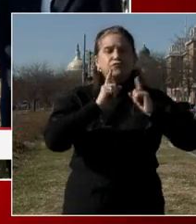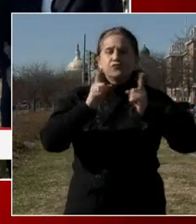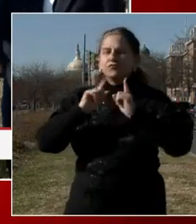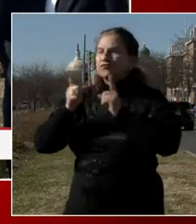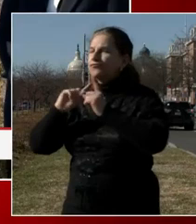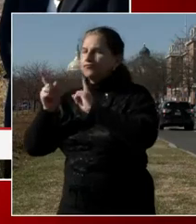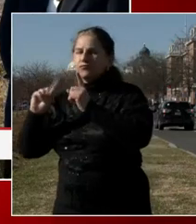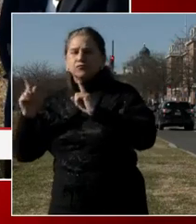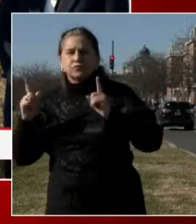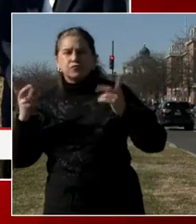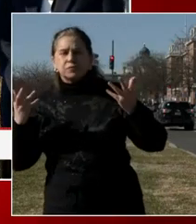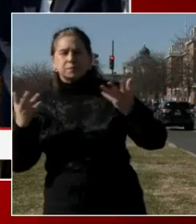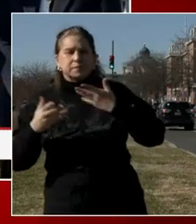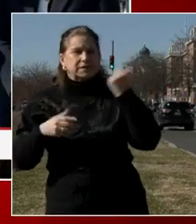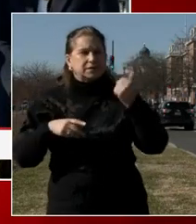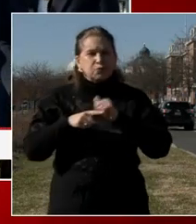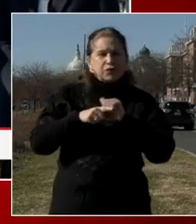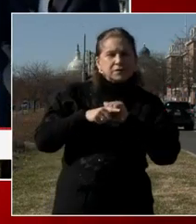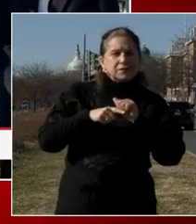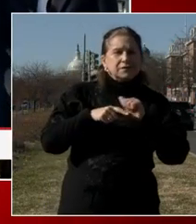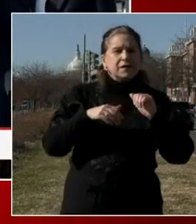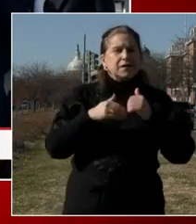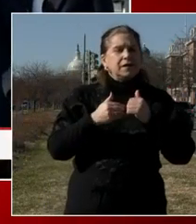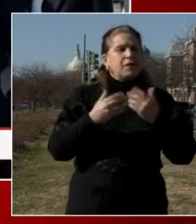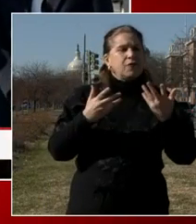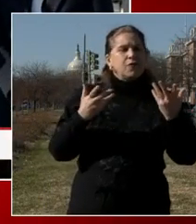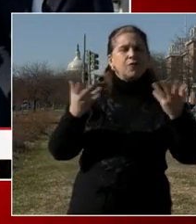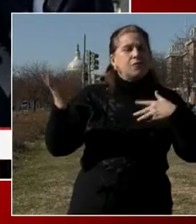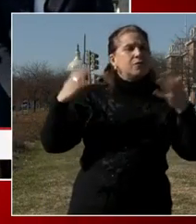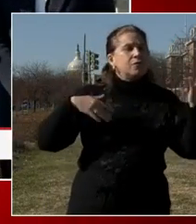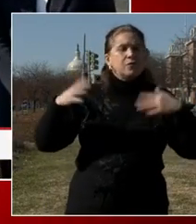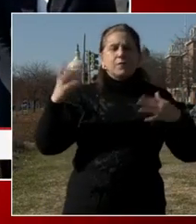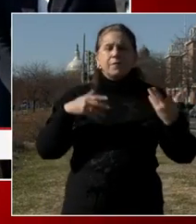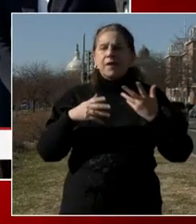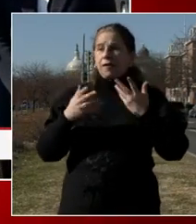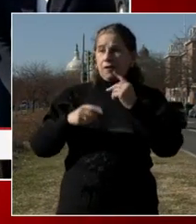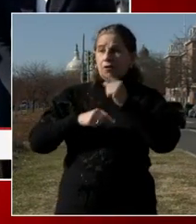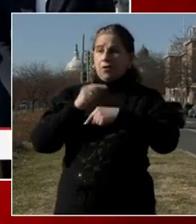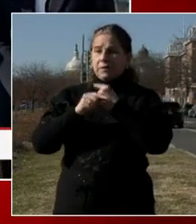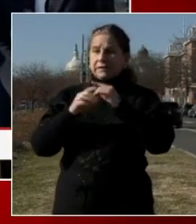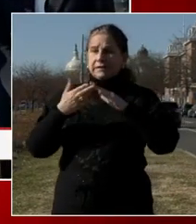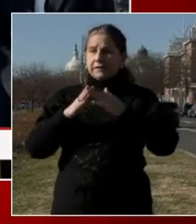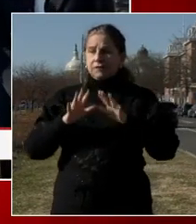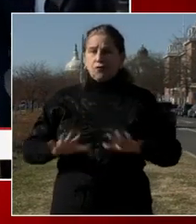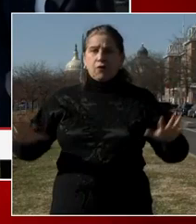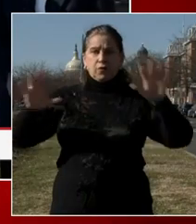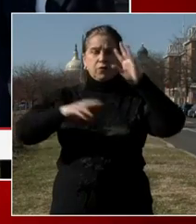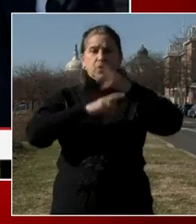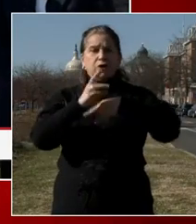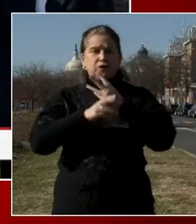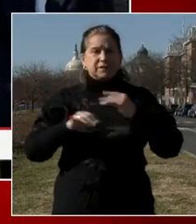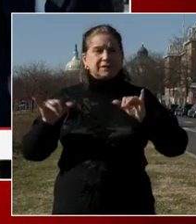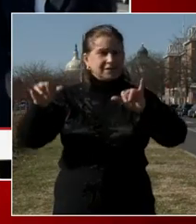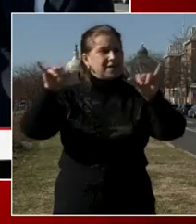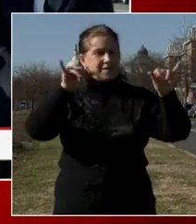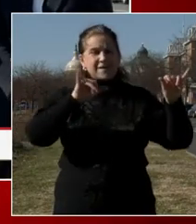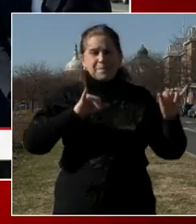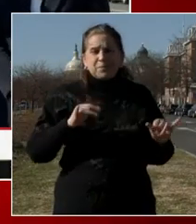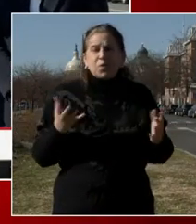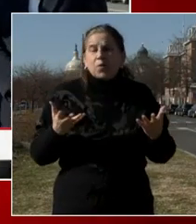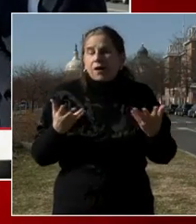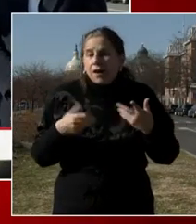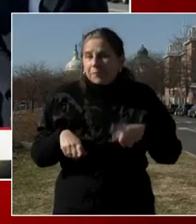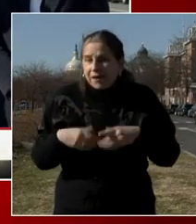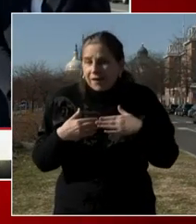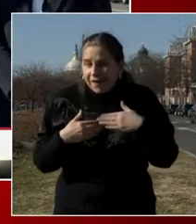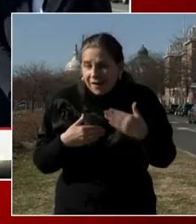that, um, this has happened in other global cities. So unfortunately, there is a precedent for this. The question is what happens next? And I think